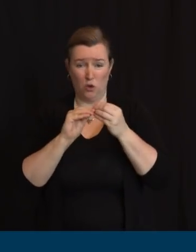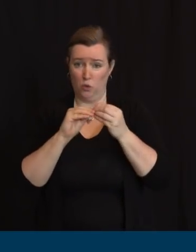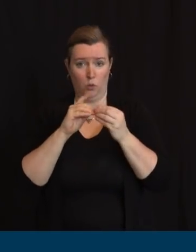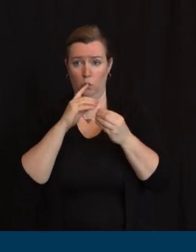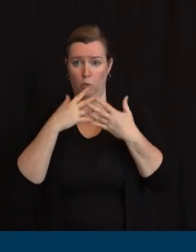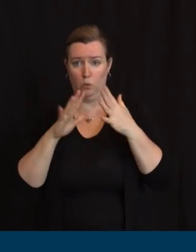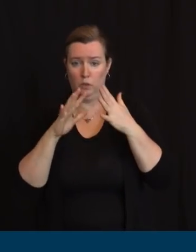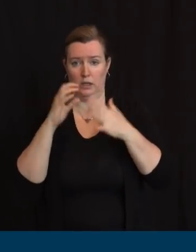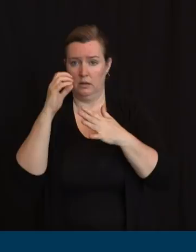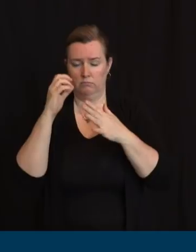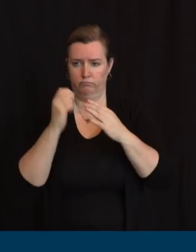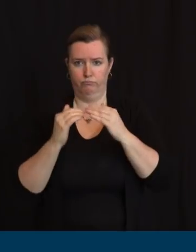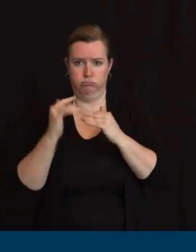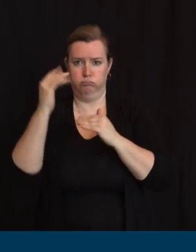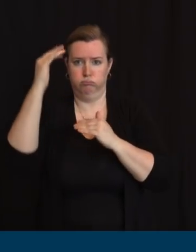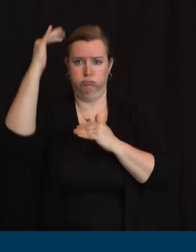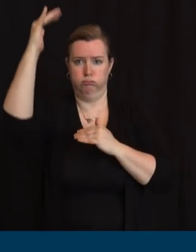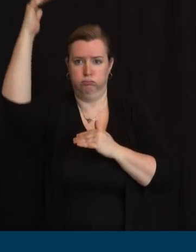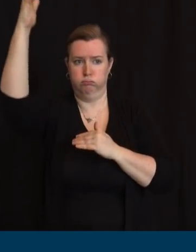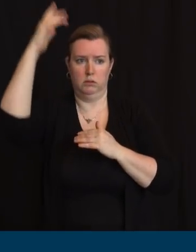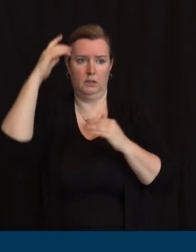unprecedented? How does this sound?